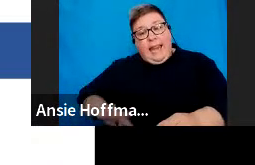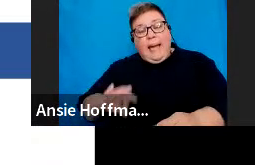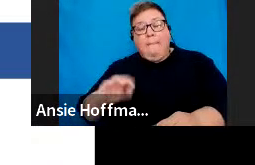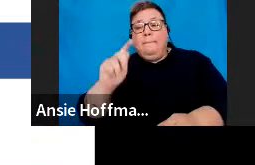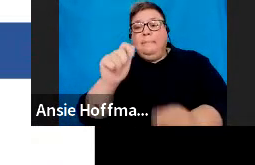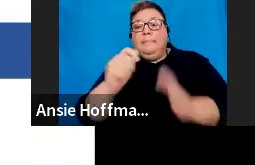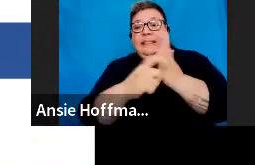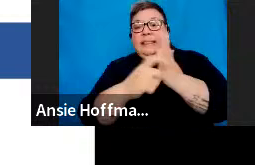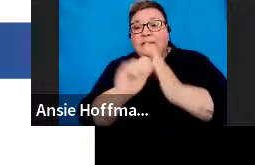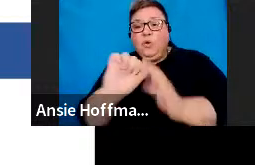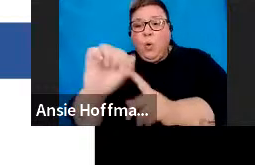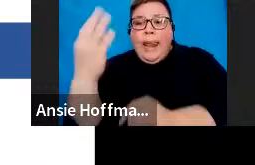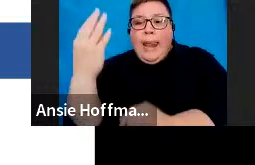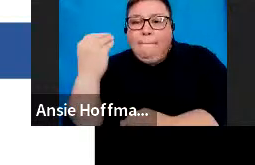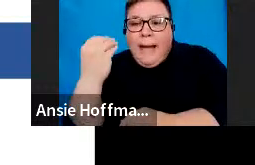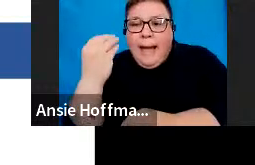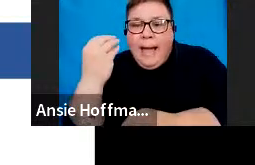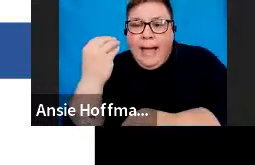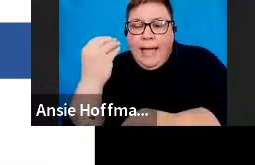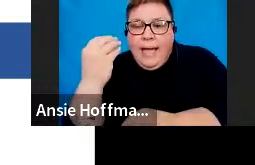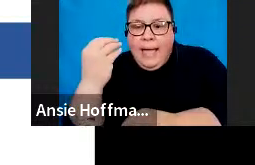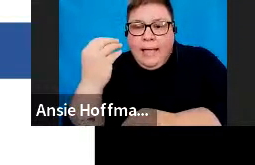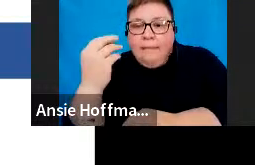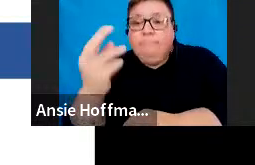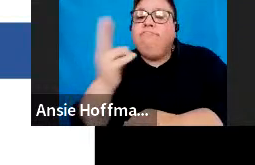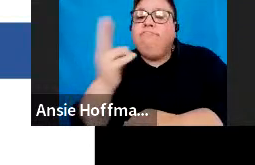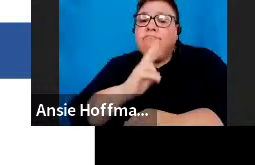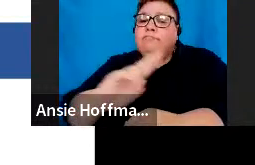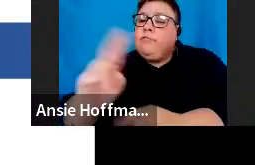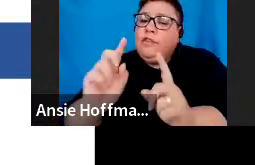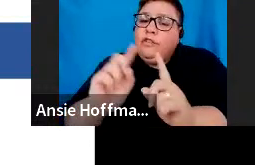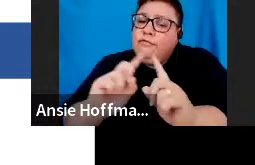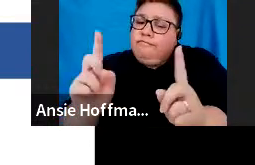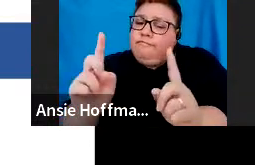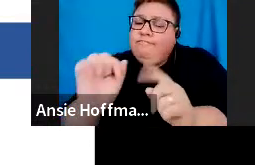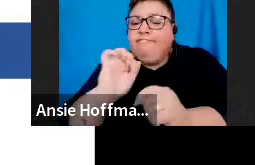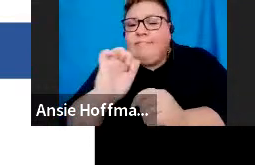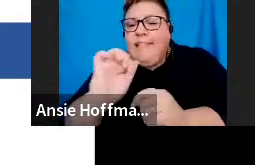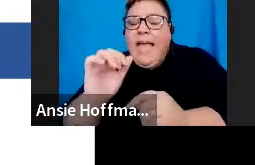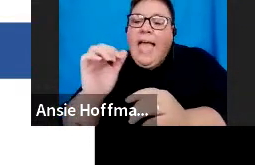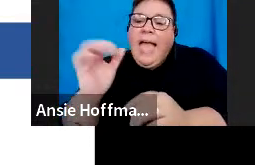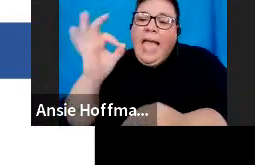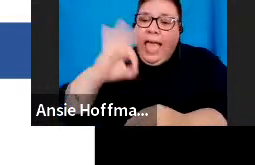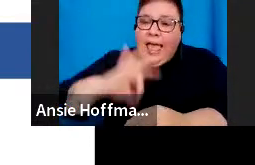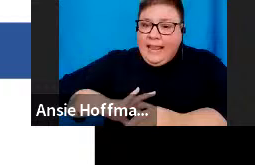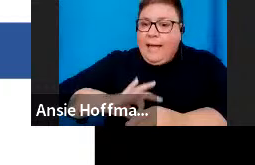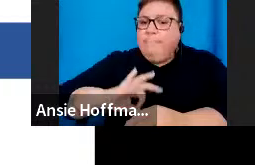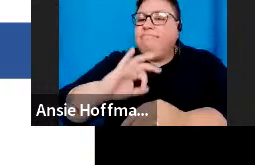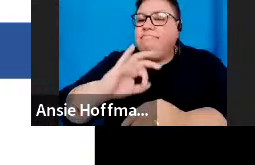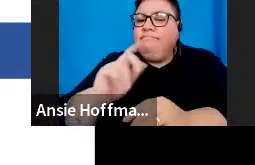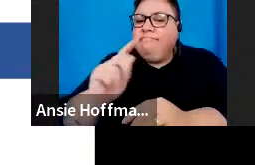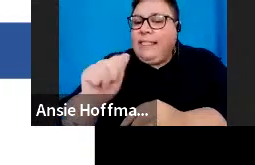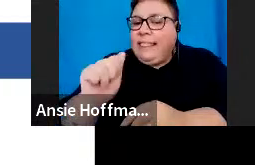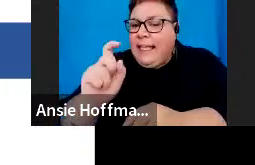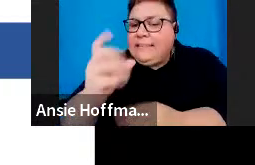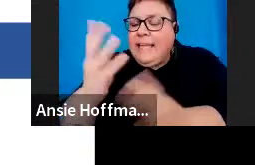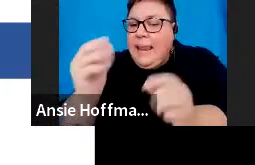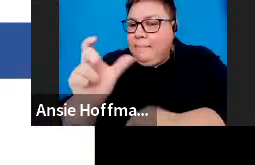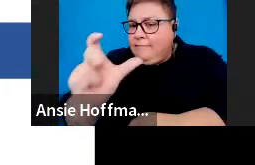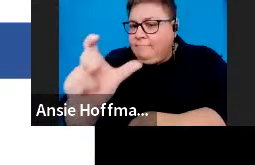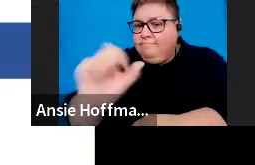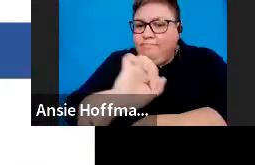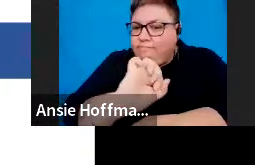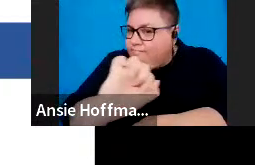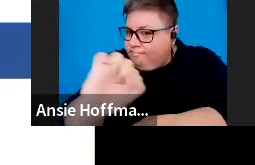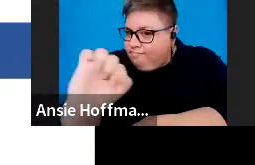We all know this number is also referred to as the income tax reference number and is allocated by SAS to the taxpayer when